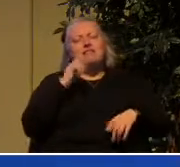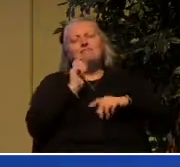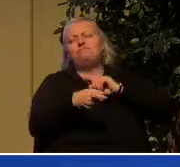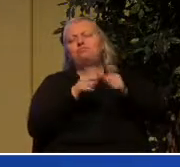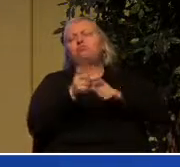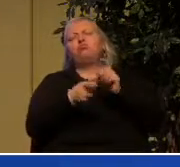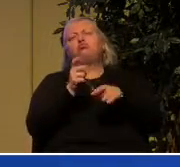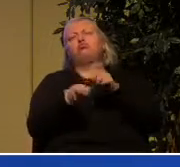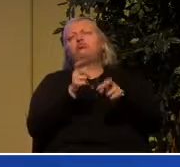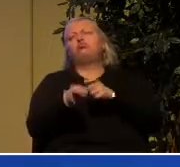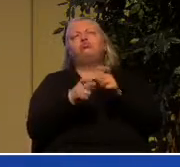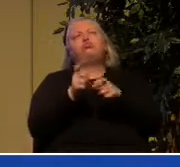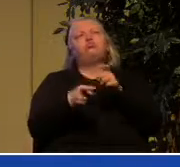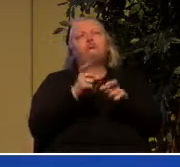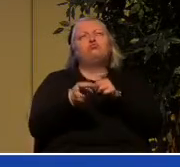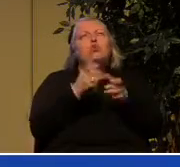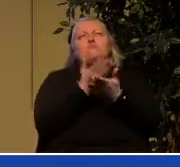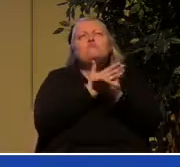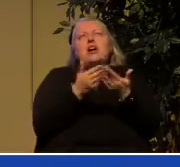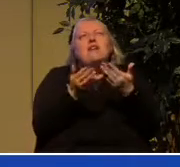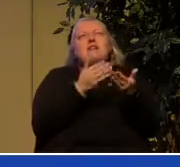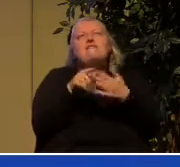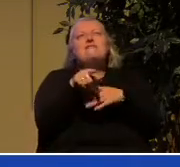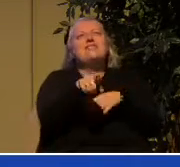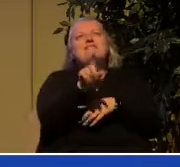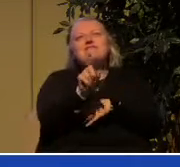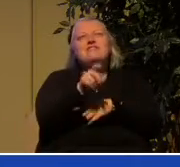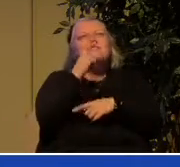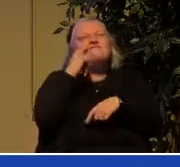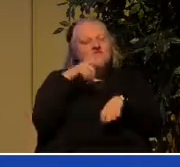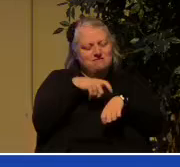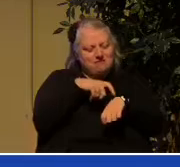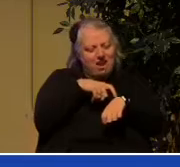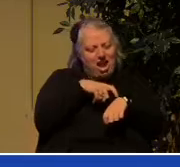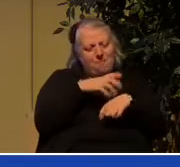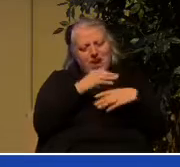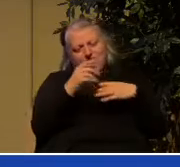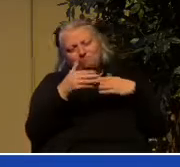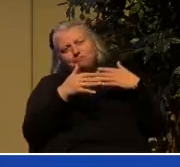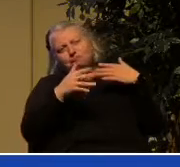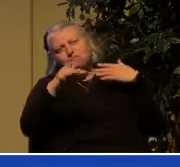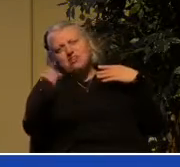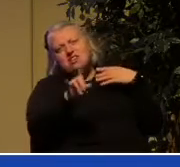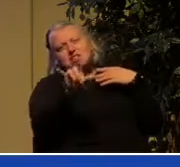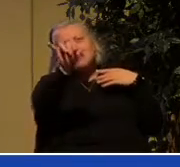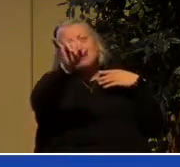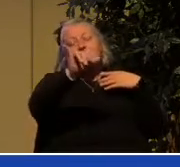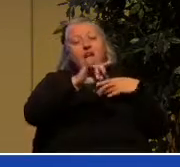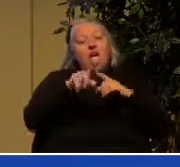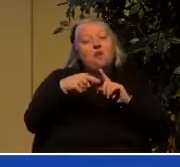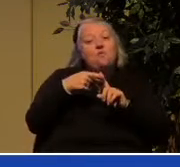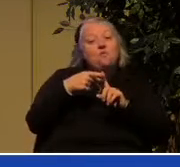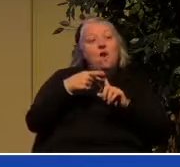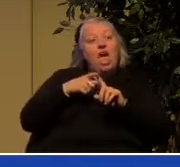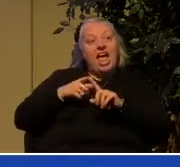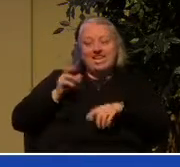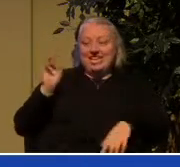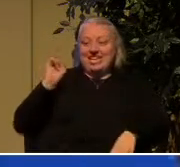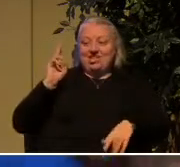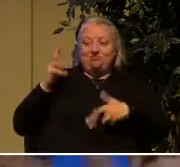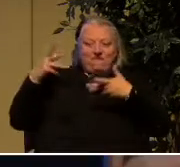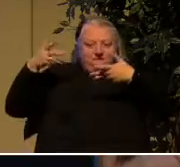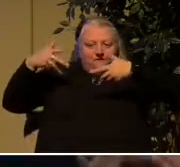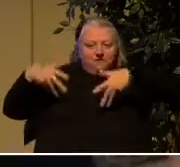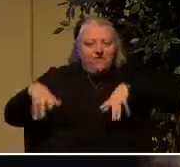that they need for time and for eternity and when the curtain falls in history I'm going to say to them well done good and faithful servant